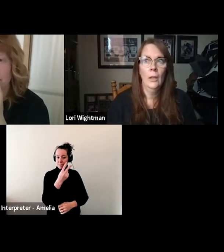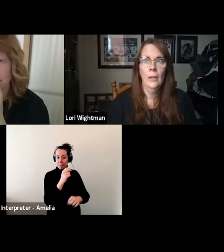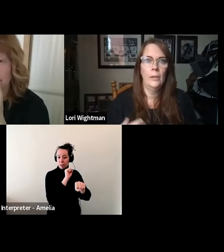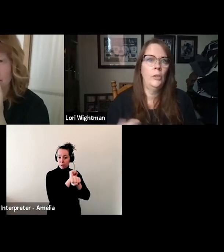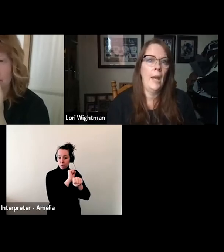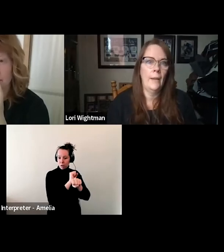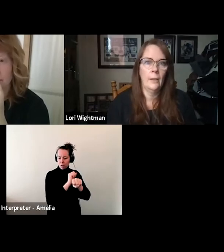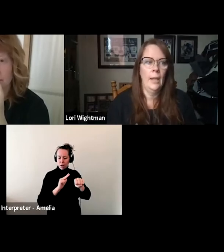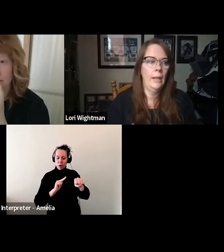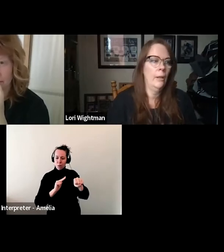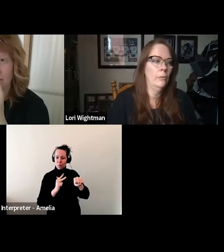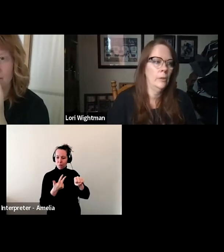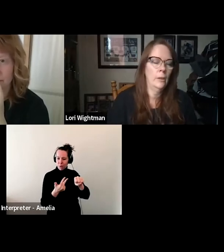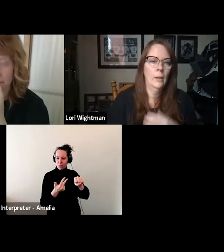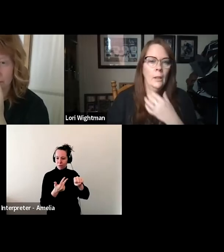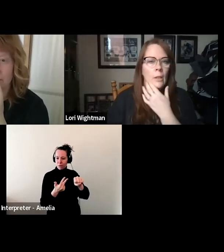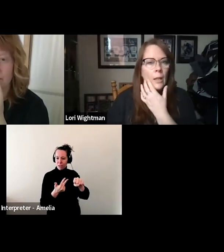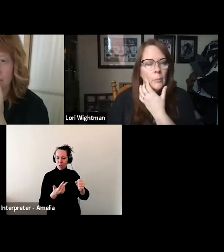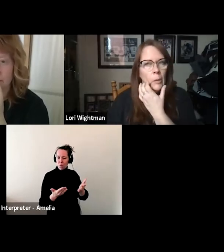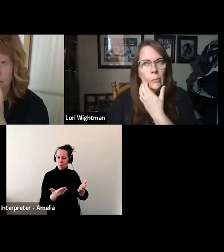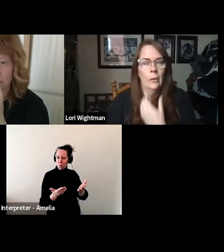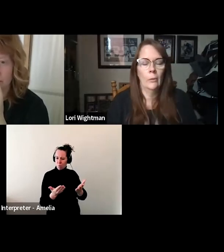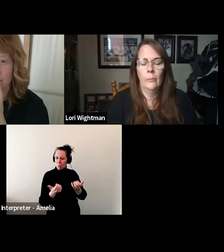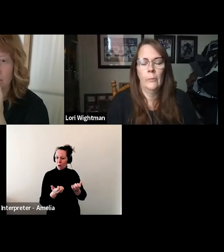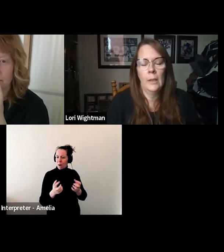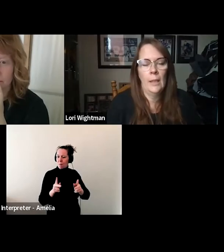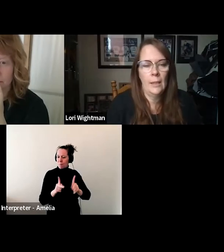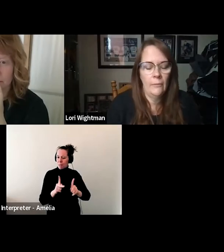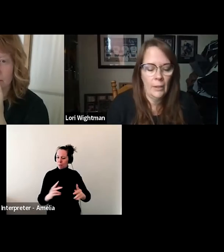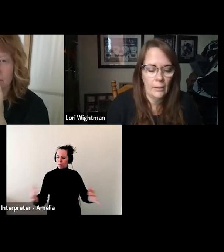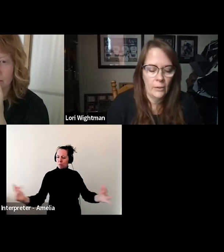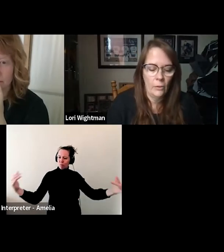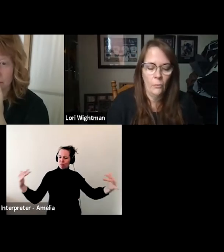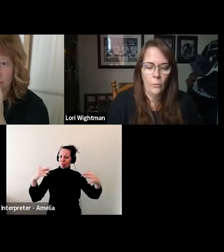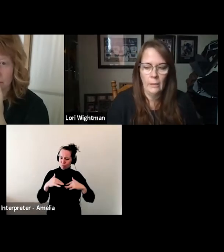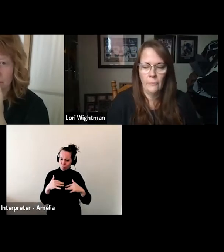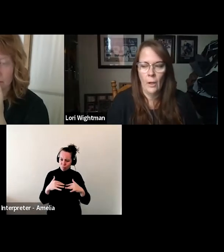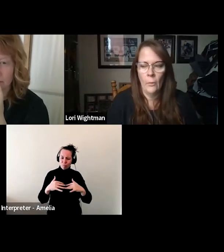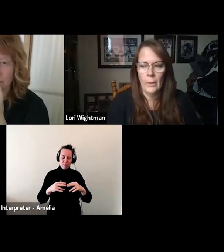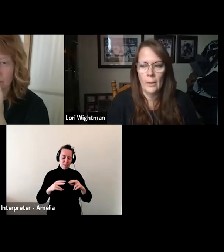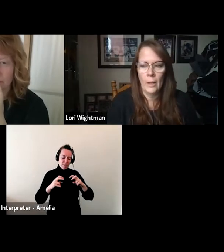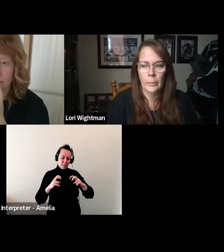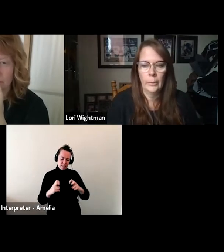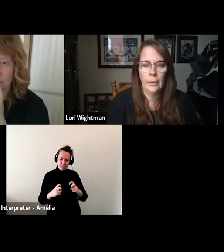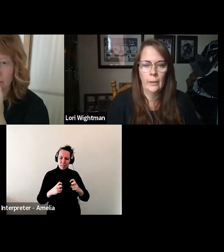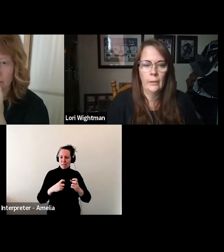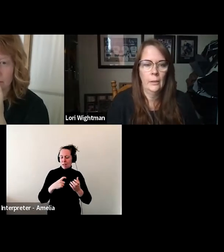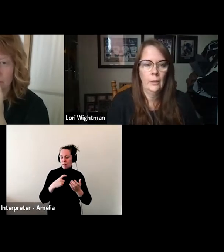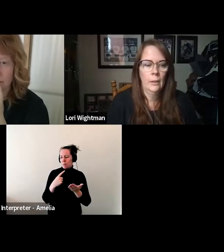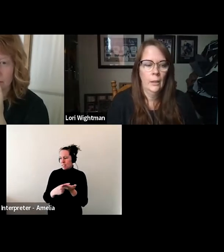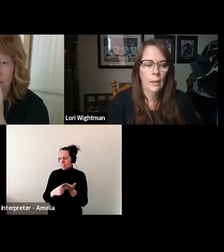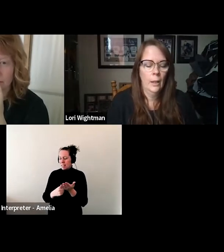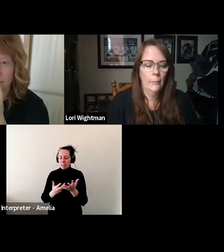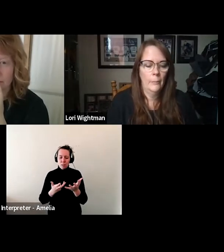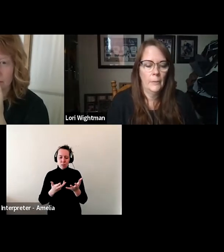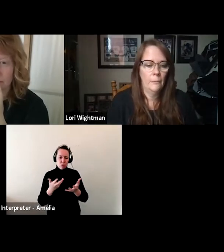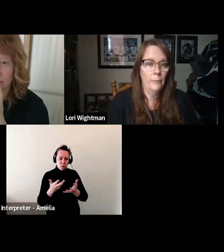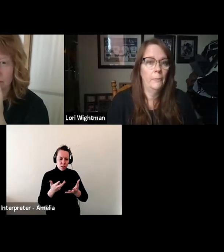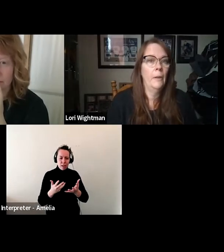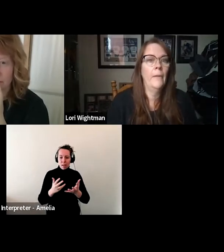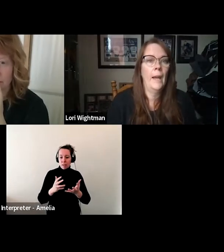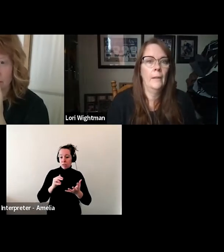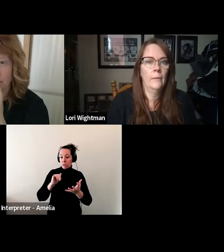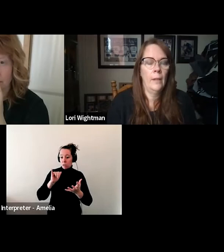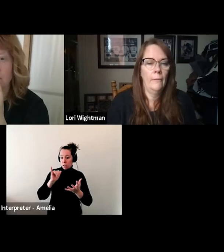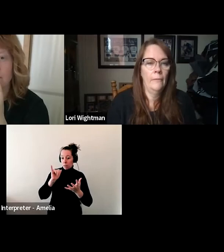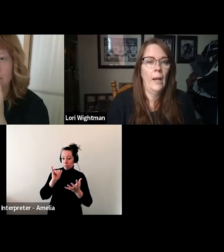to. To chat, to hang out, to talk about, you know, the day's events. So we've always operated, um, to